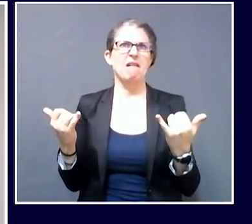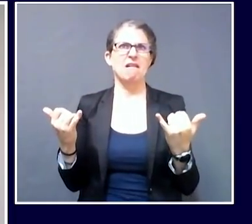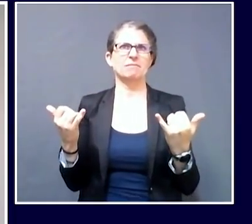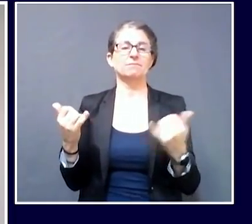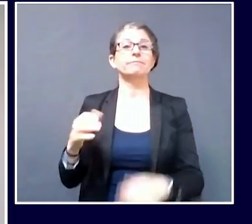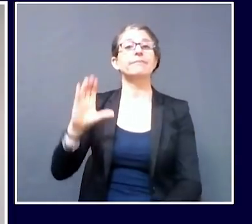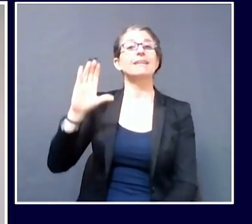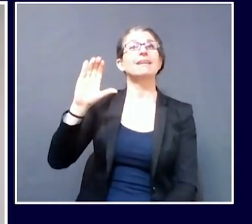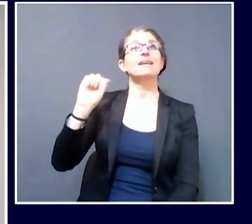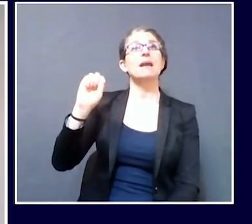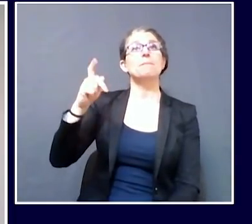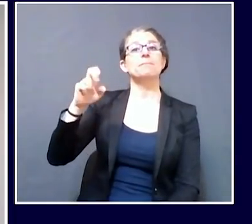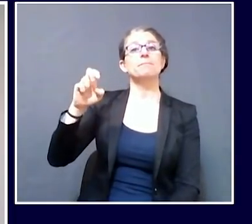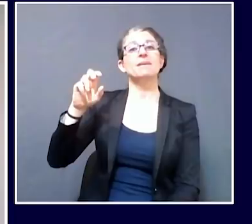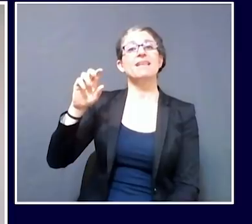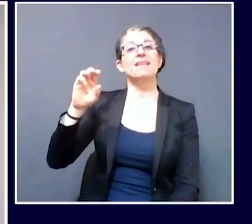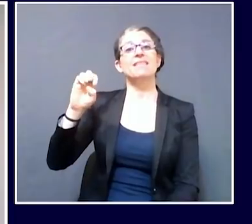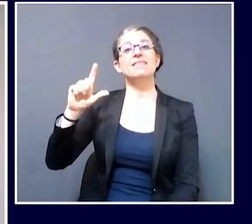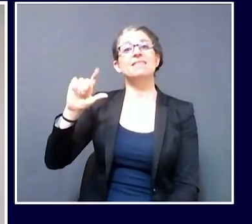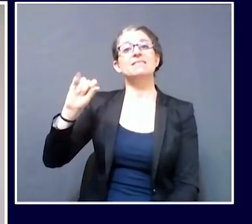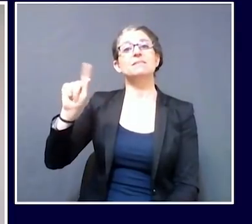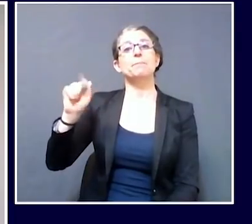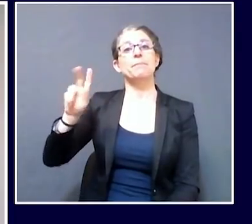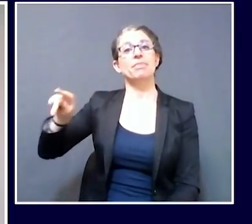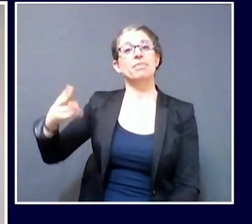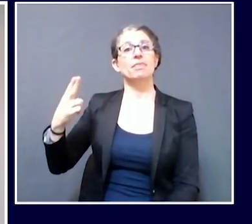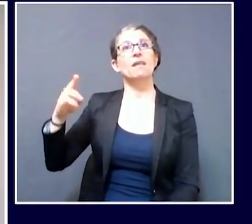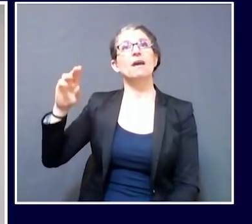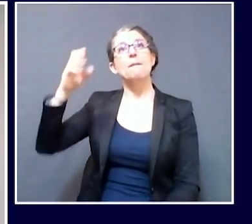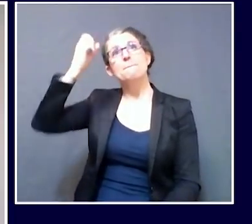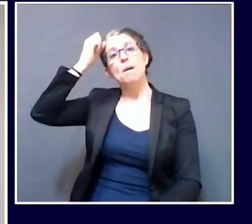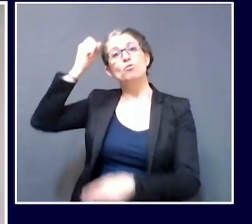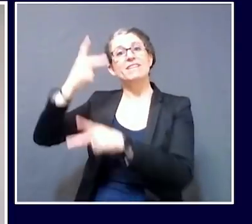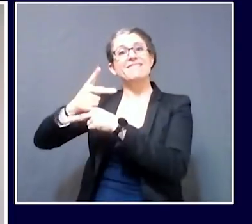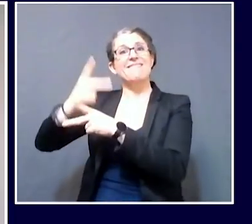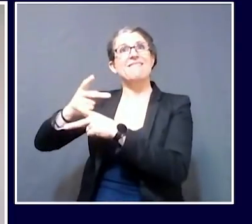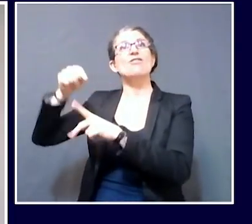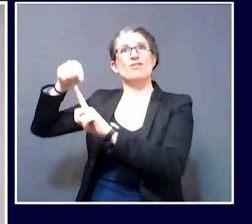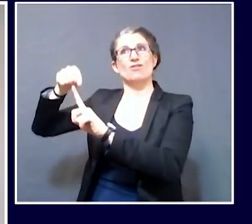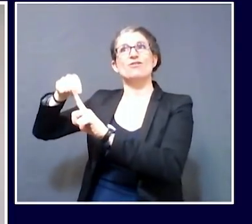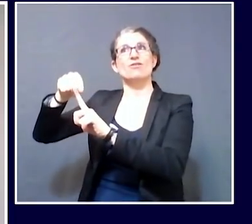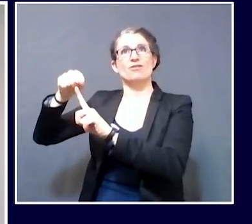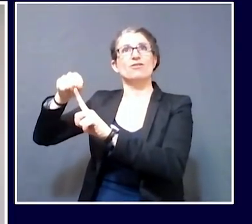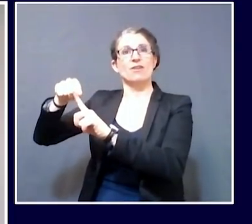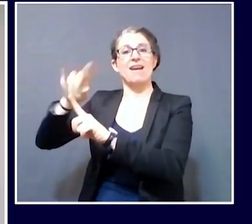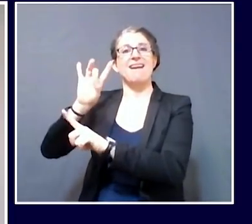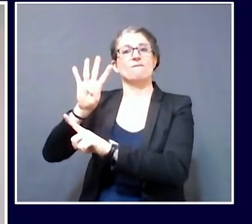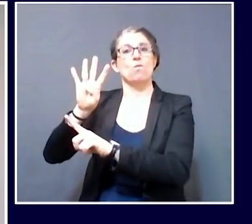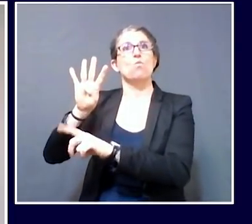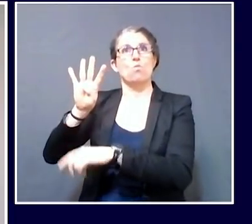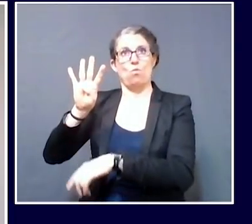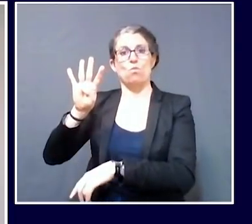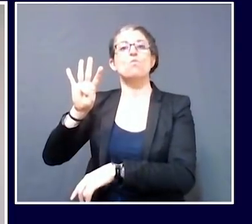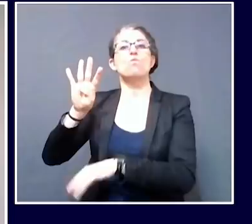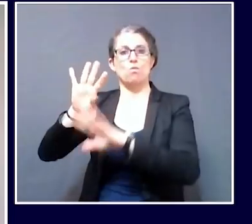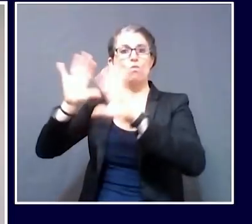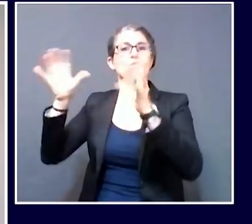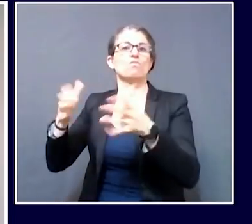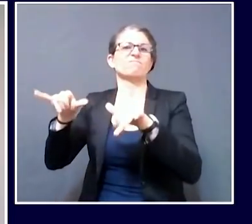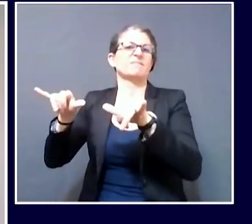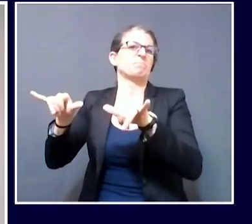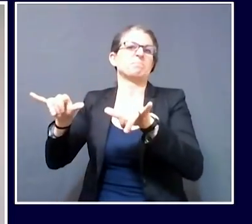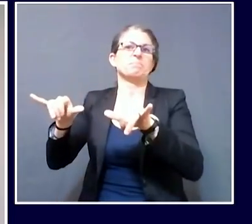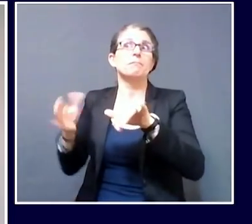there continue to be 84 total cases of COVID-19 associated with that facility, both among